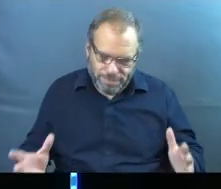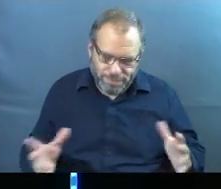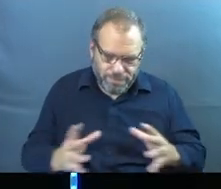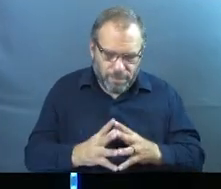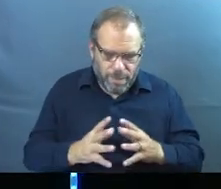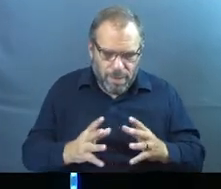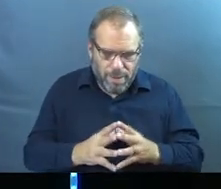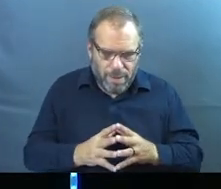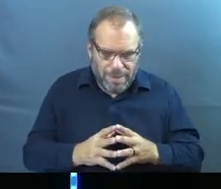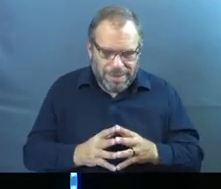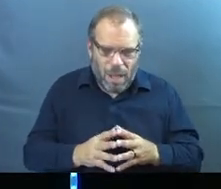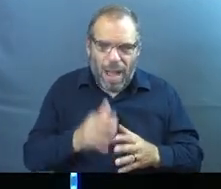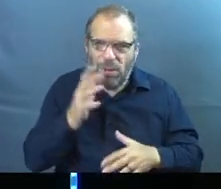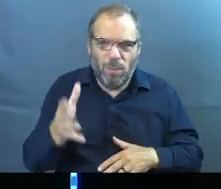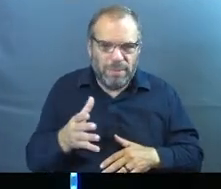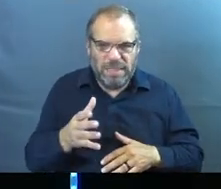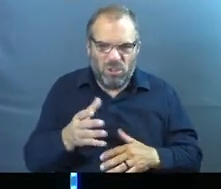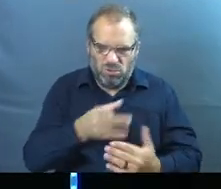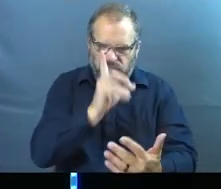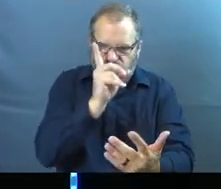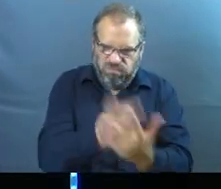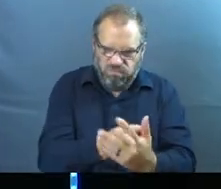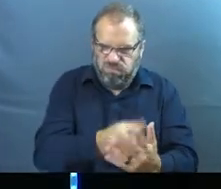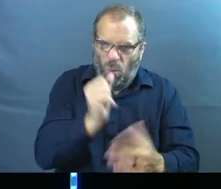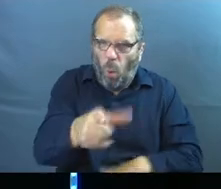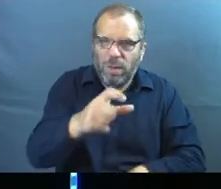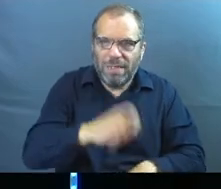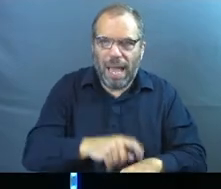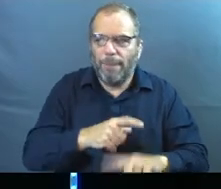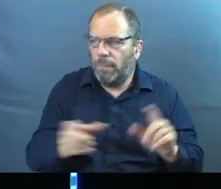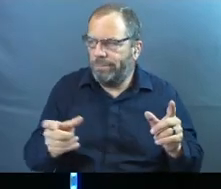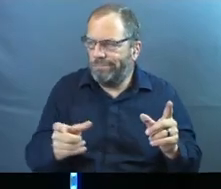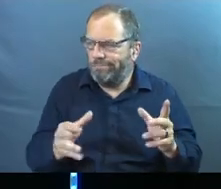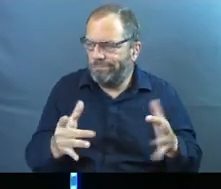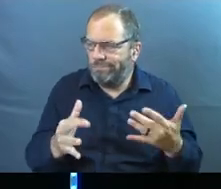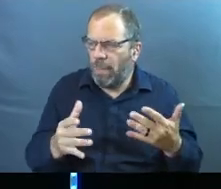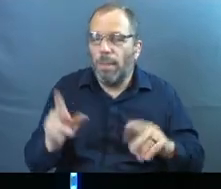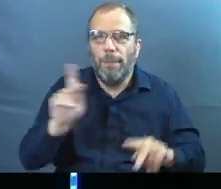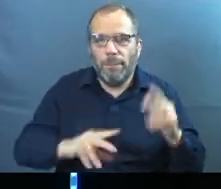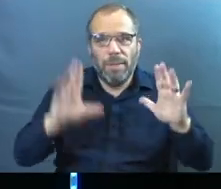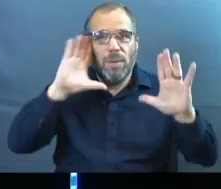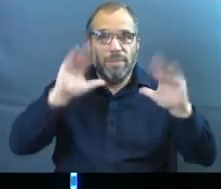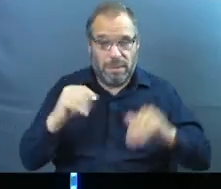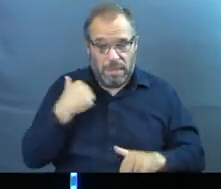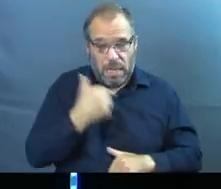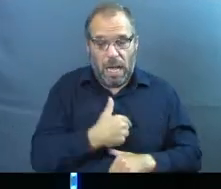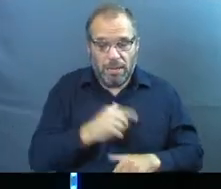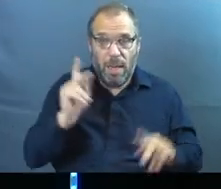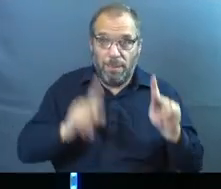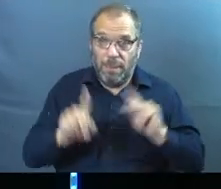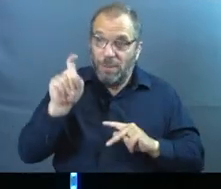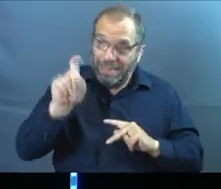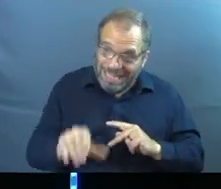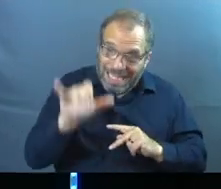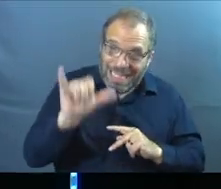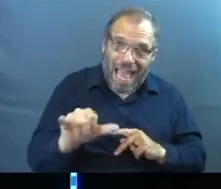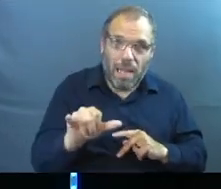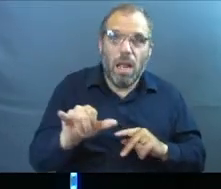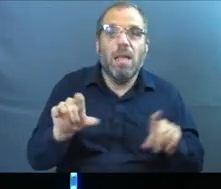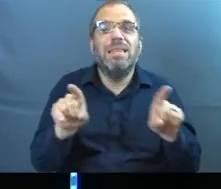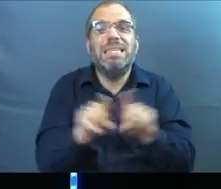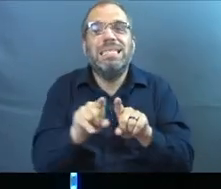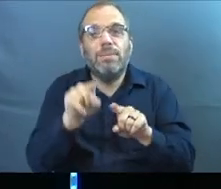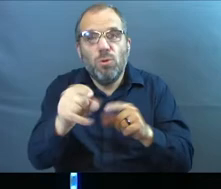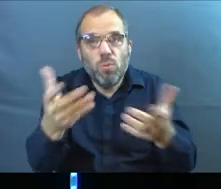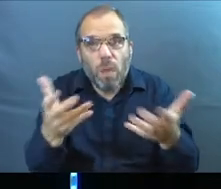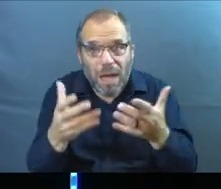to step on toes, folks, but we need to do that. People are expecting that from us as well. People need that from us. The same way